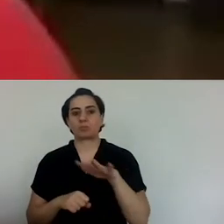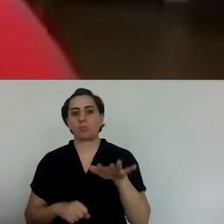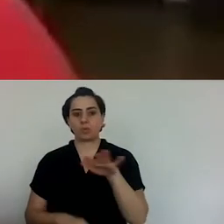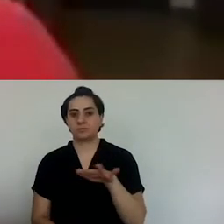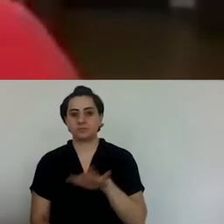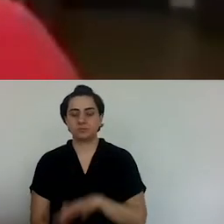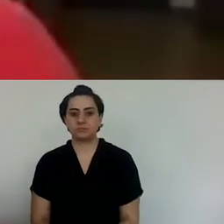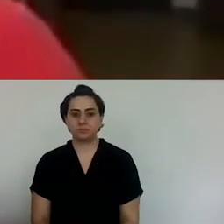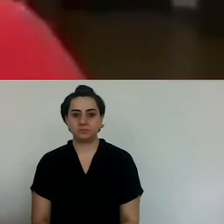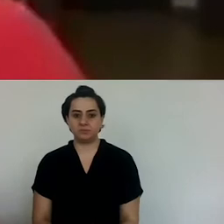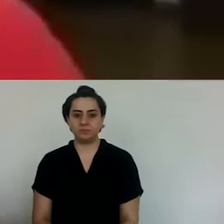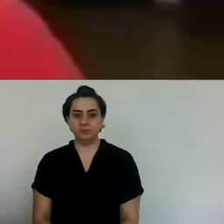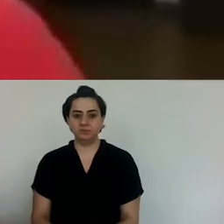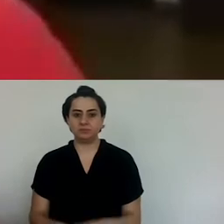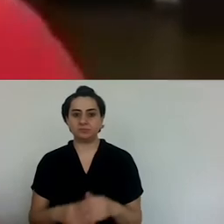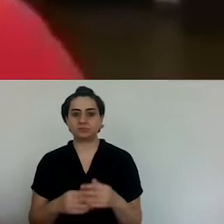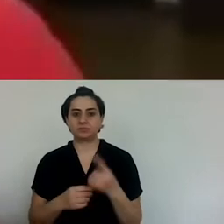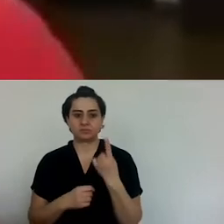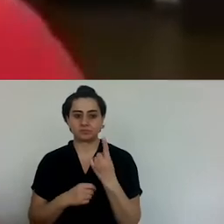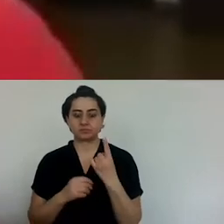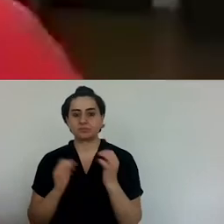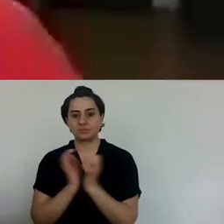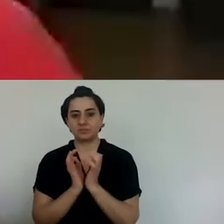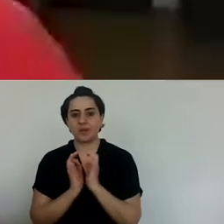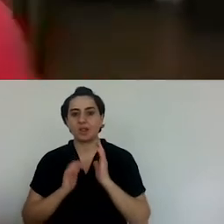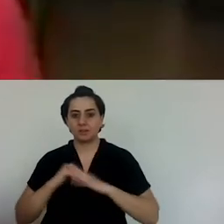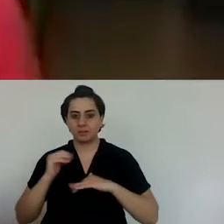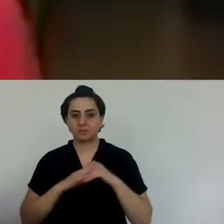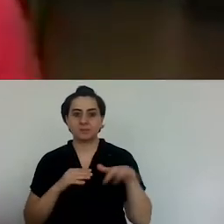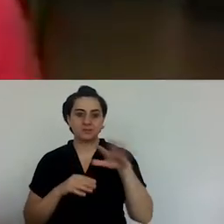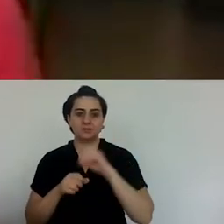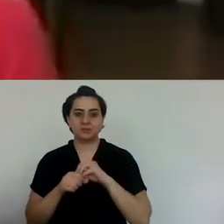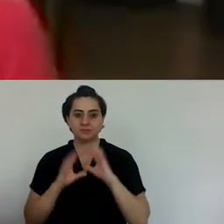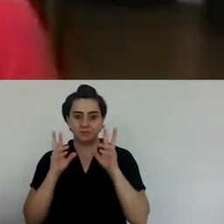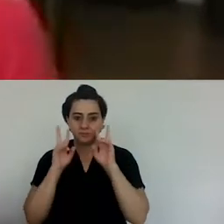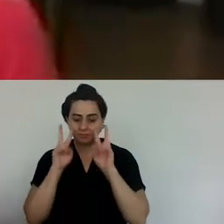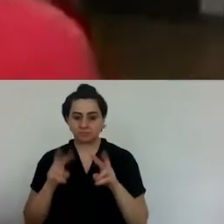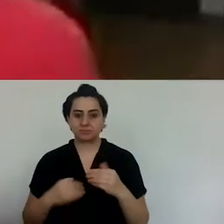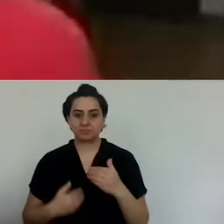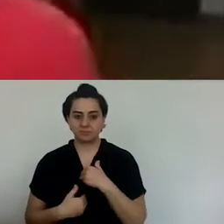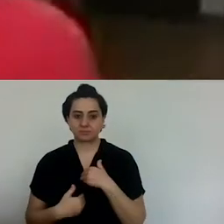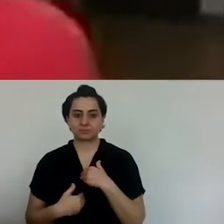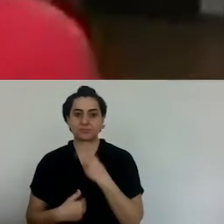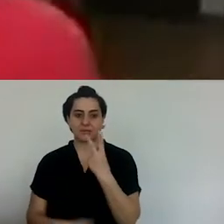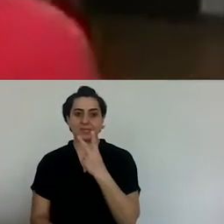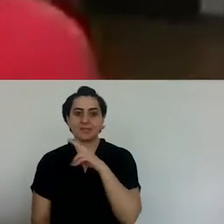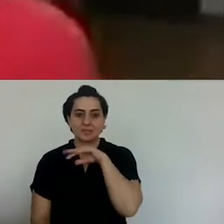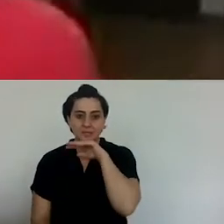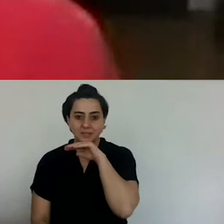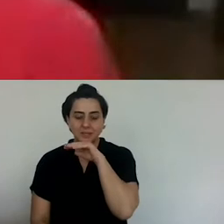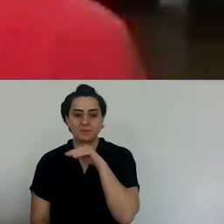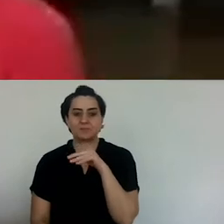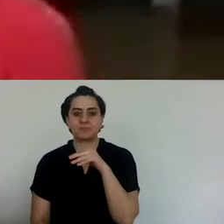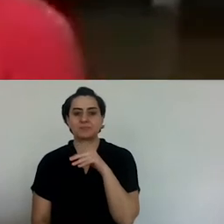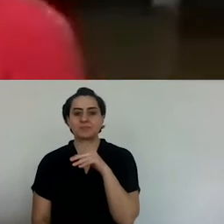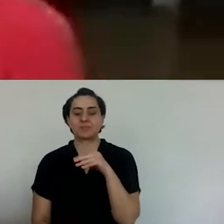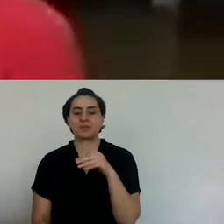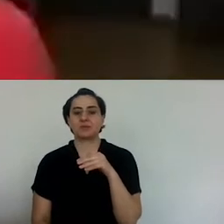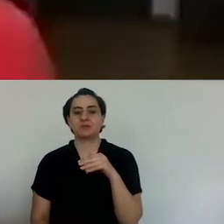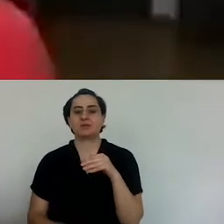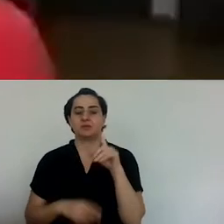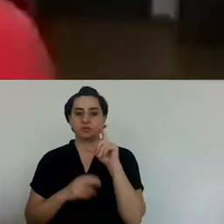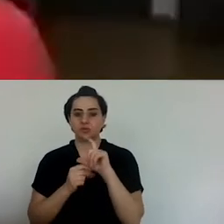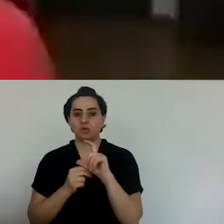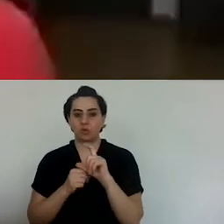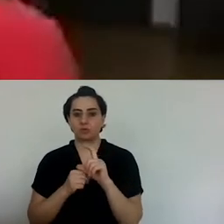also cooked foods from Çorlu, Çatalca and Tekirda as